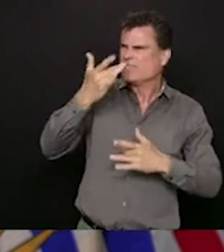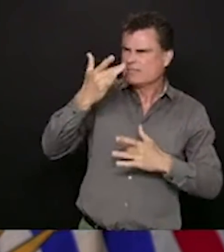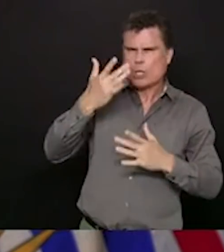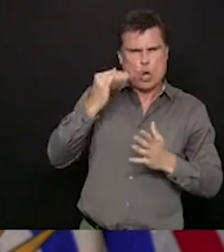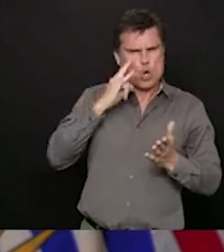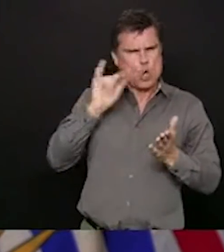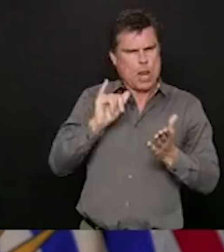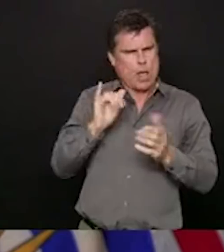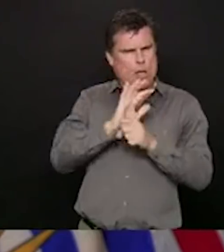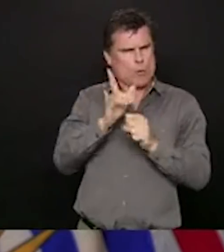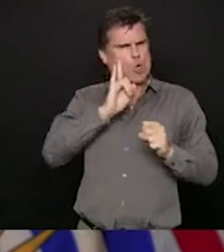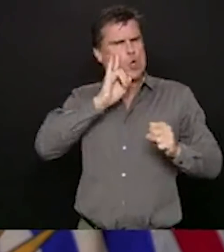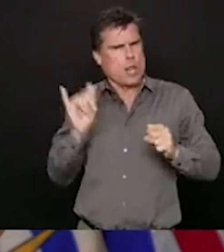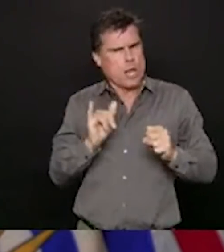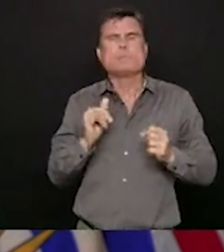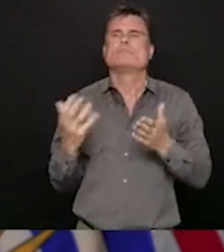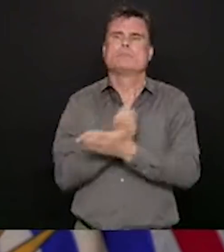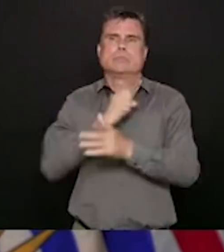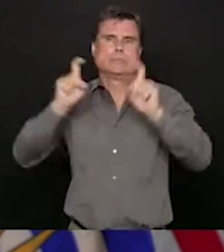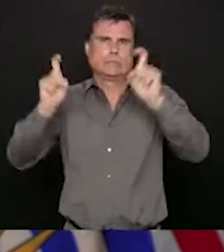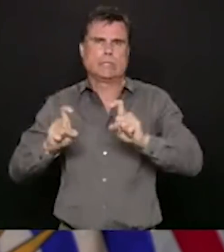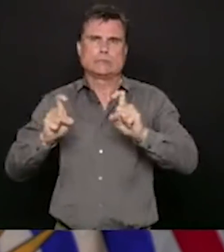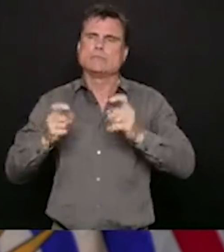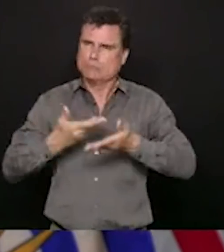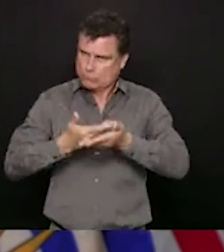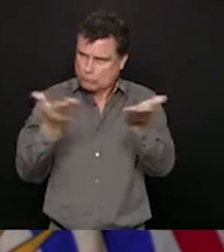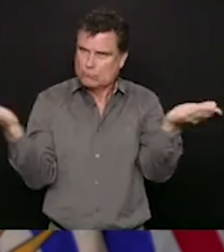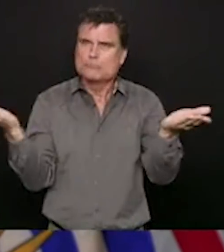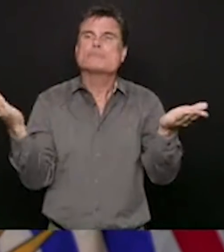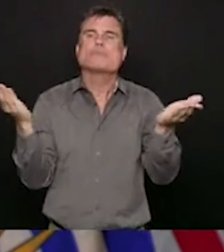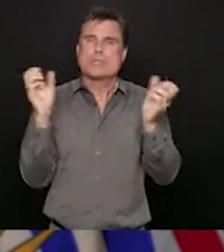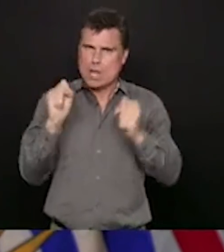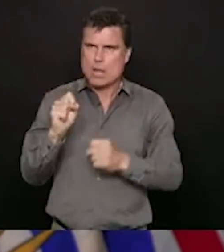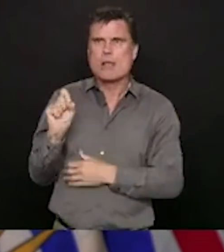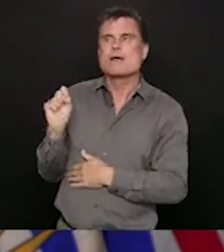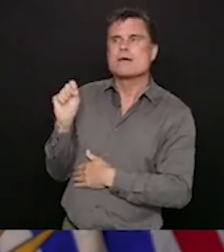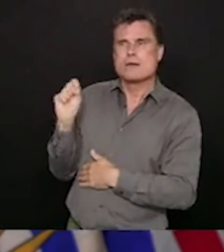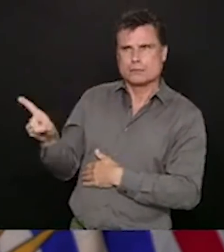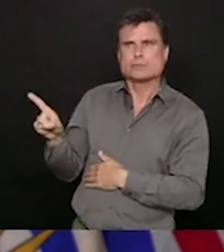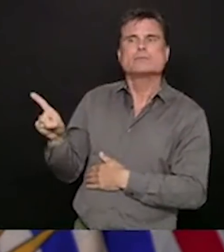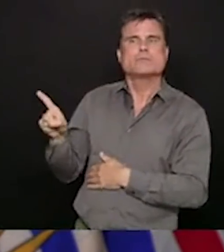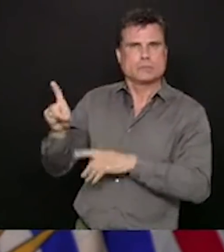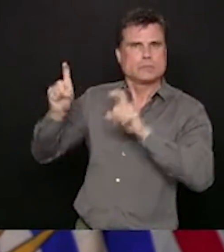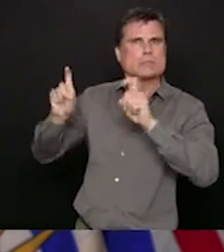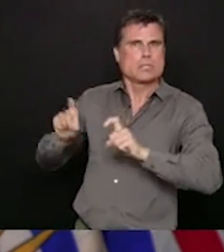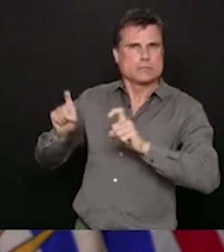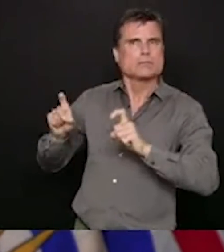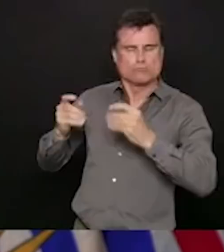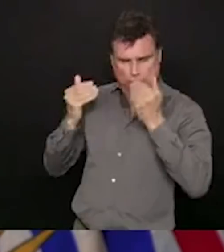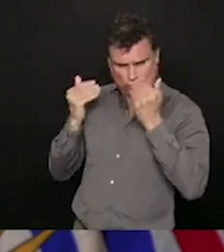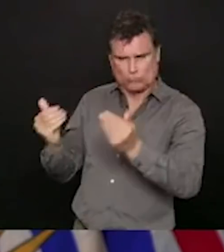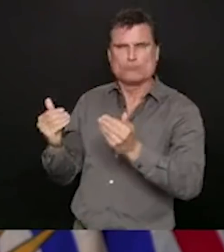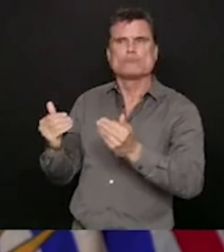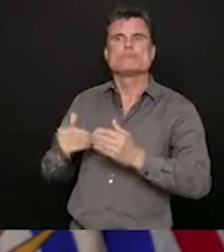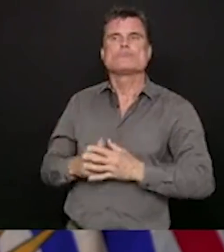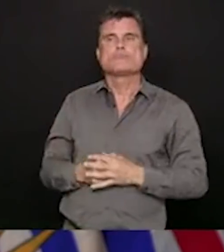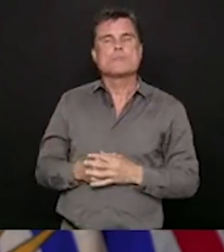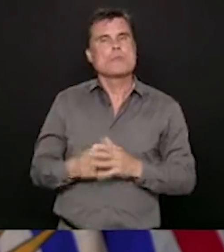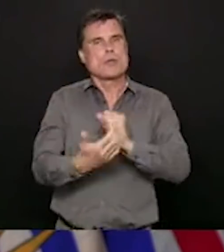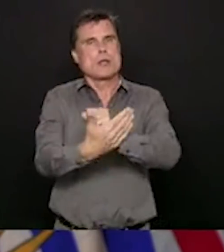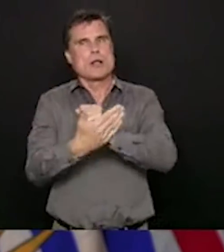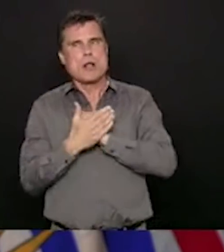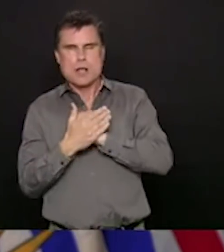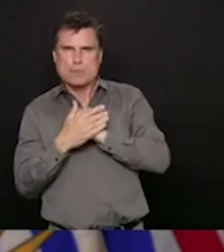extensively, as we've talked about, for identification and investigation of clusters. Because we recognize that sometimes,